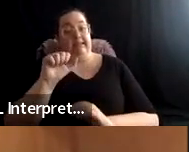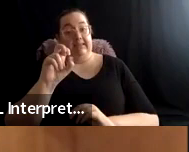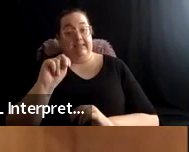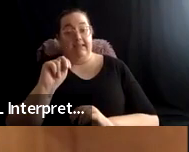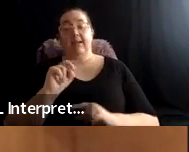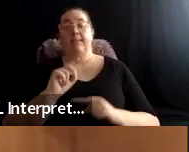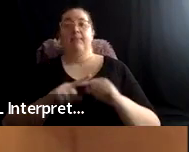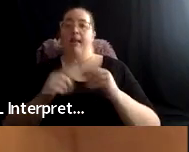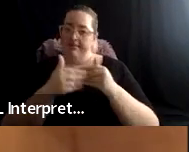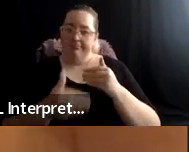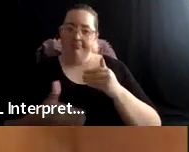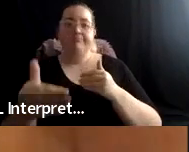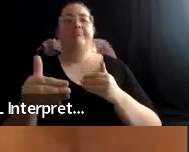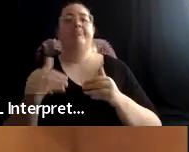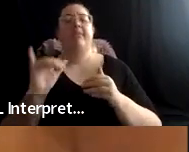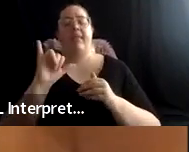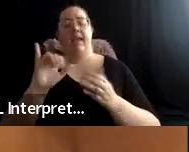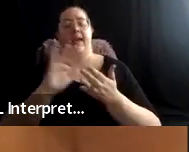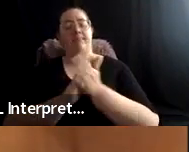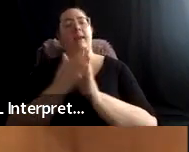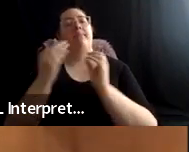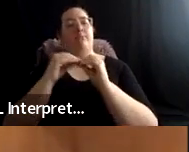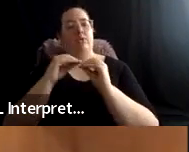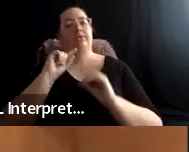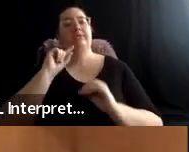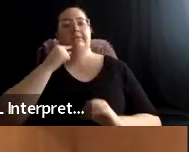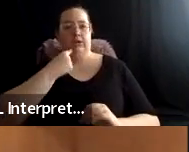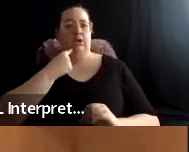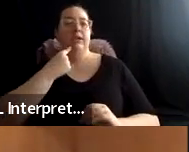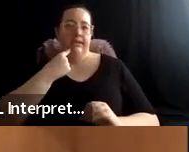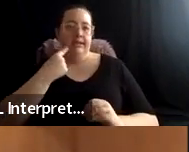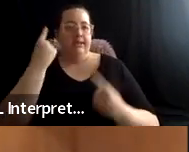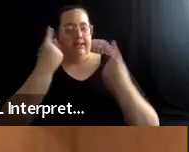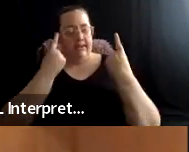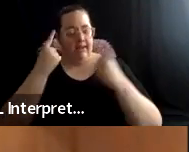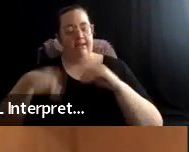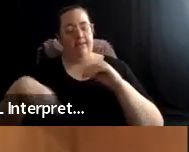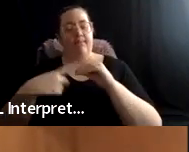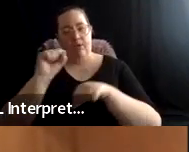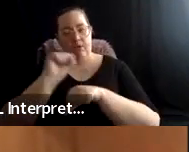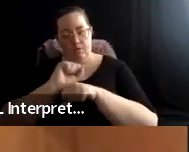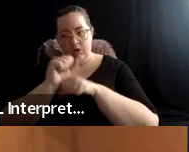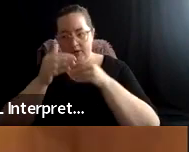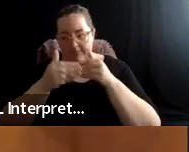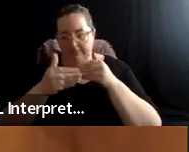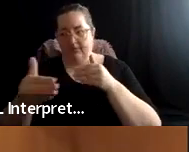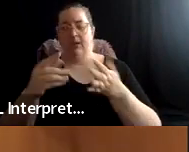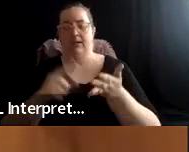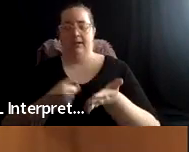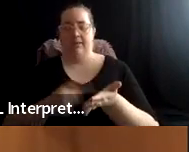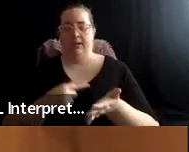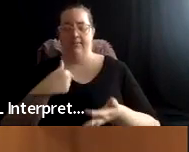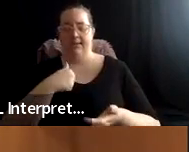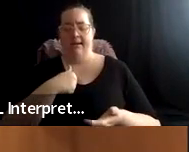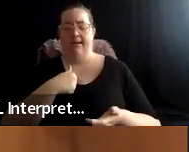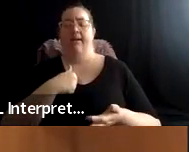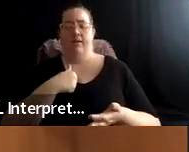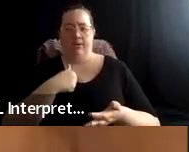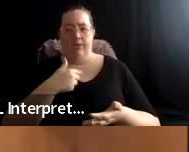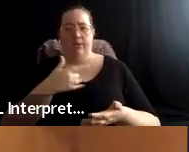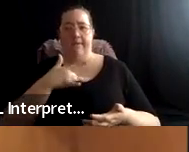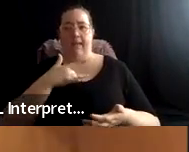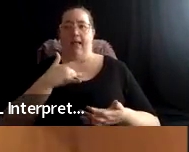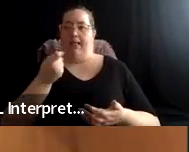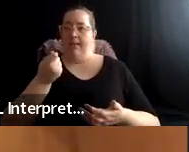when I think about the work that lies ahead and that I sometimes feel overwhelmed by, um, but feel